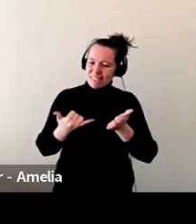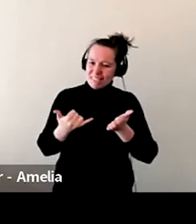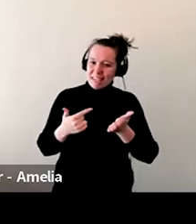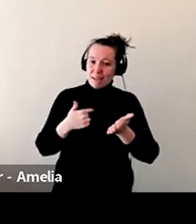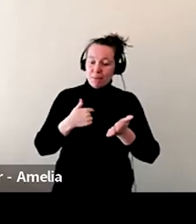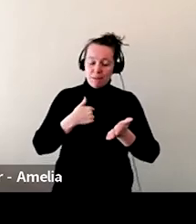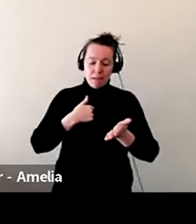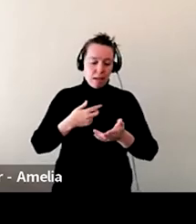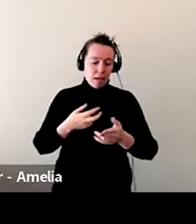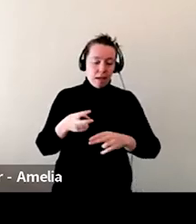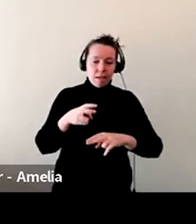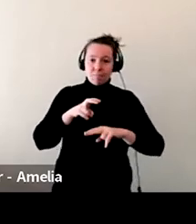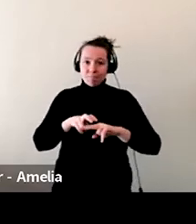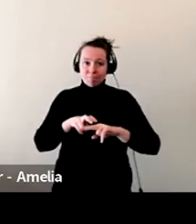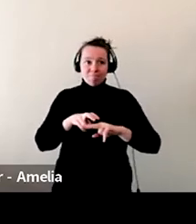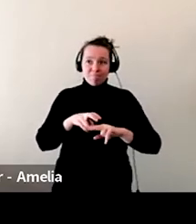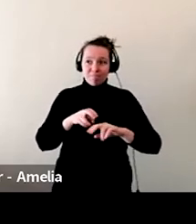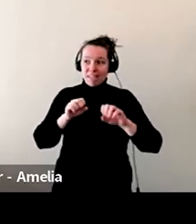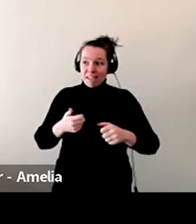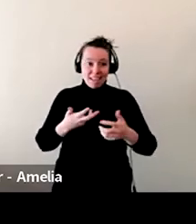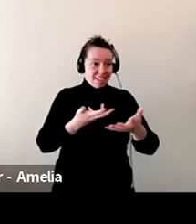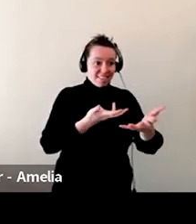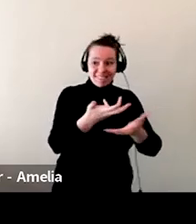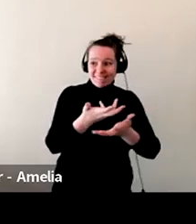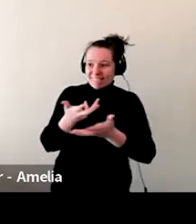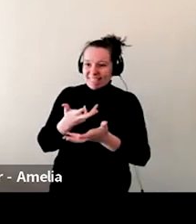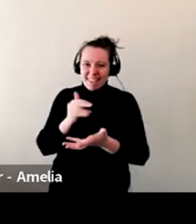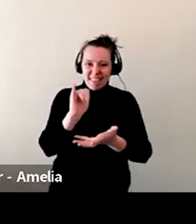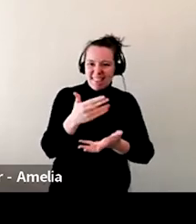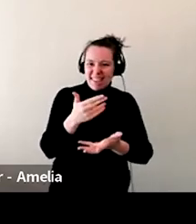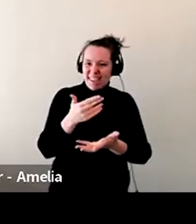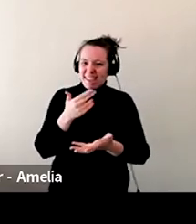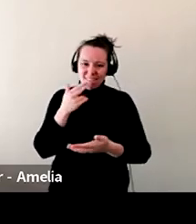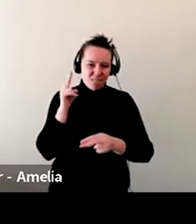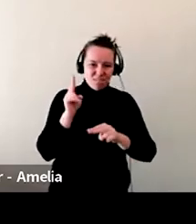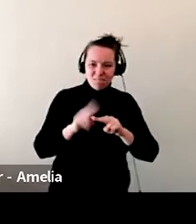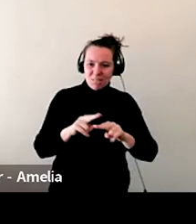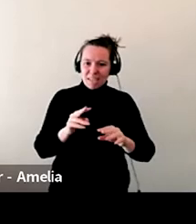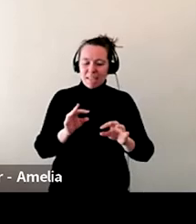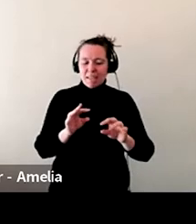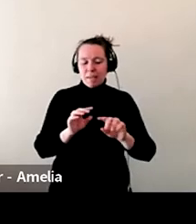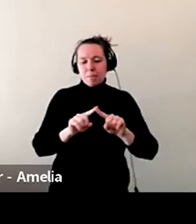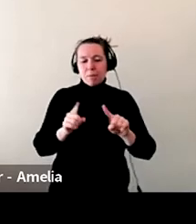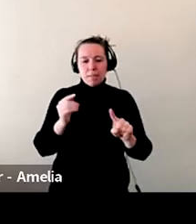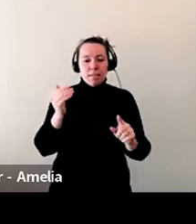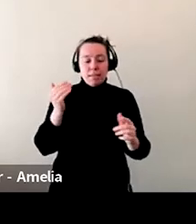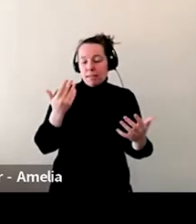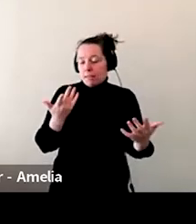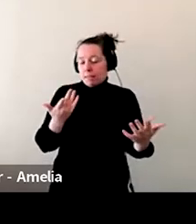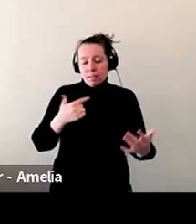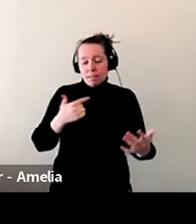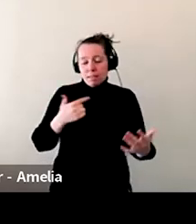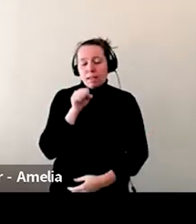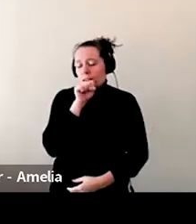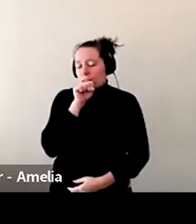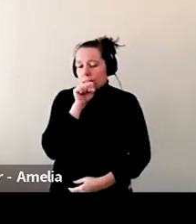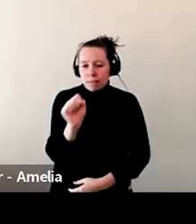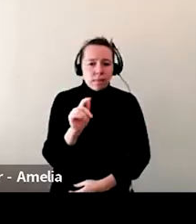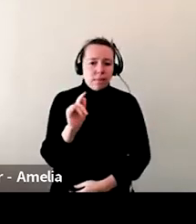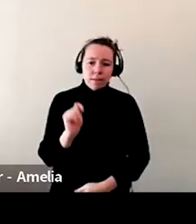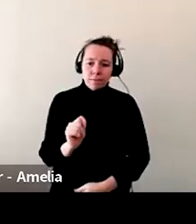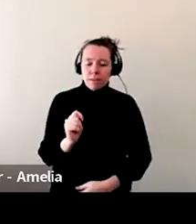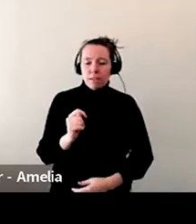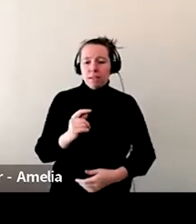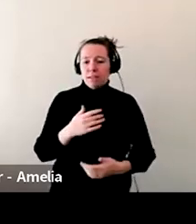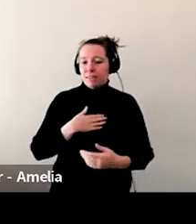get to just swoon in and talk about books, um, which is absolutely wonderful. You know, it really is so